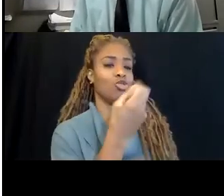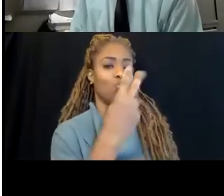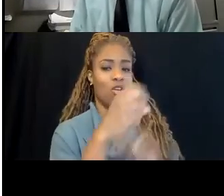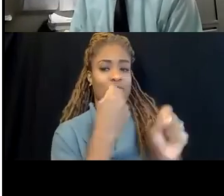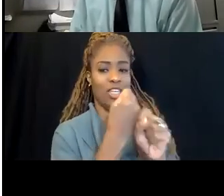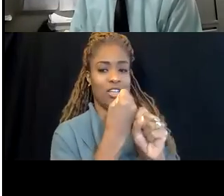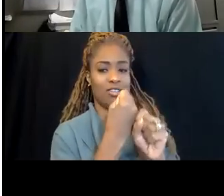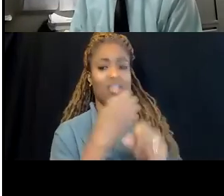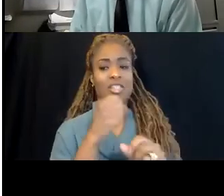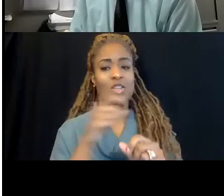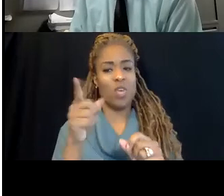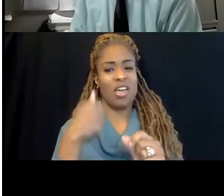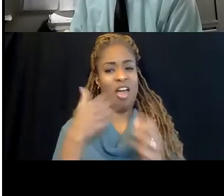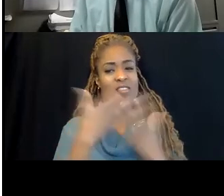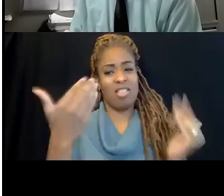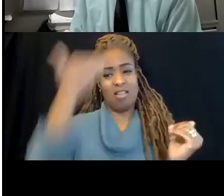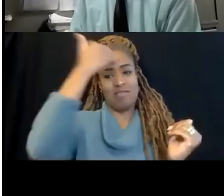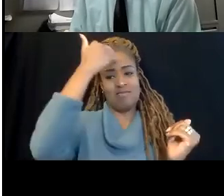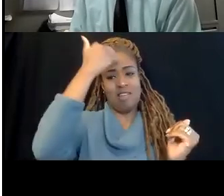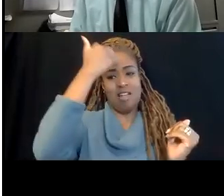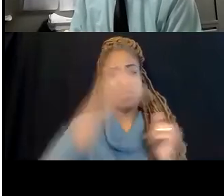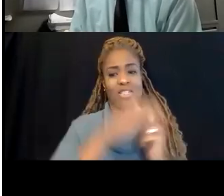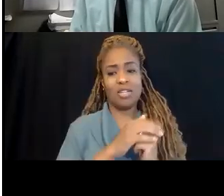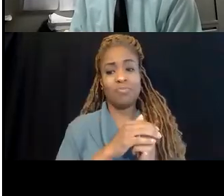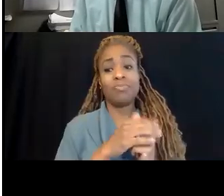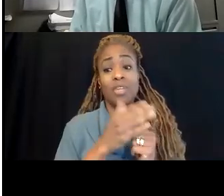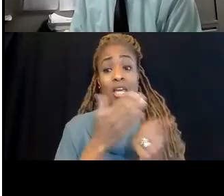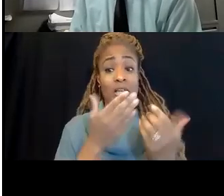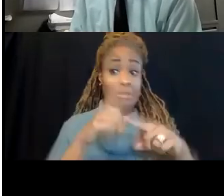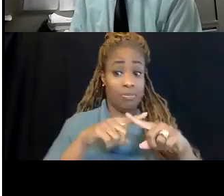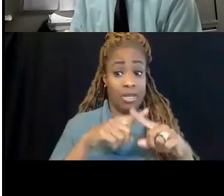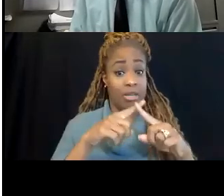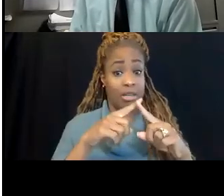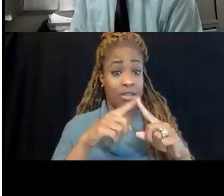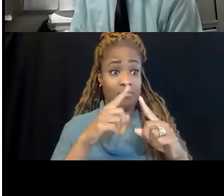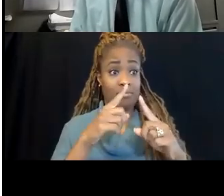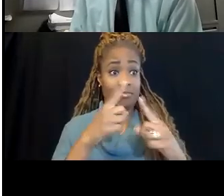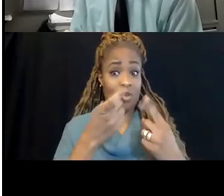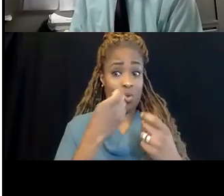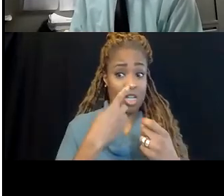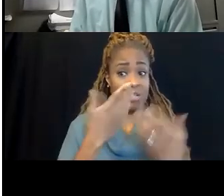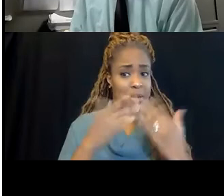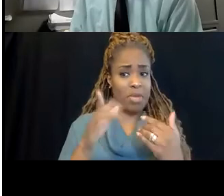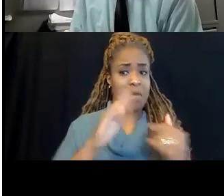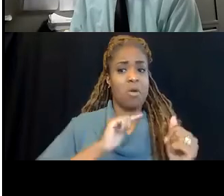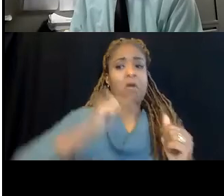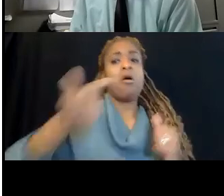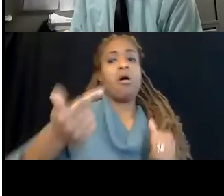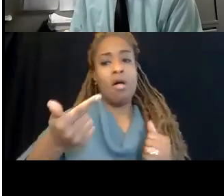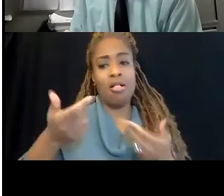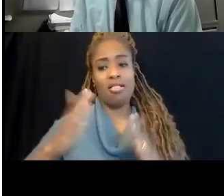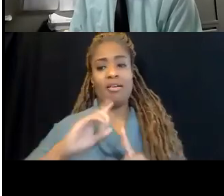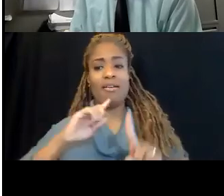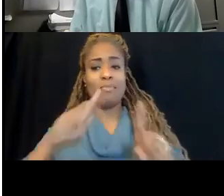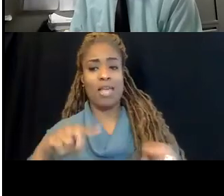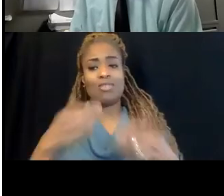So, he's got a lot of knowledge too, and I may have him, depending on the question, jump in and answer as well. So, thanks for being with us, Eric.